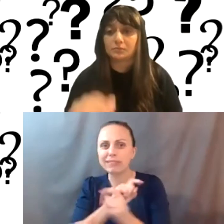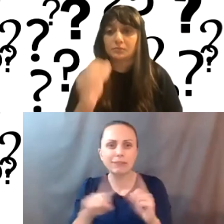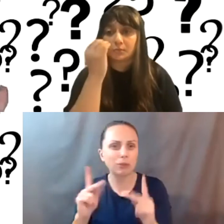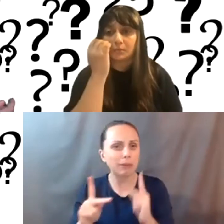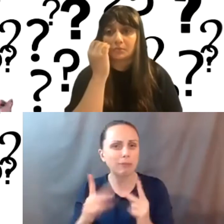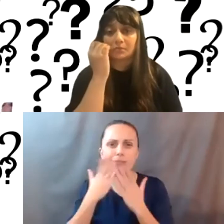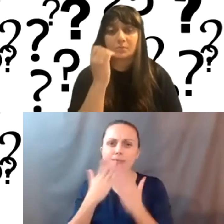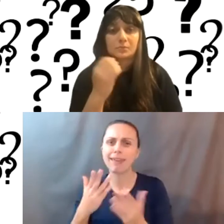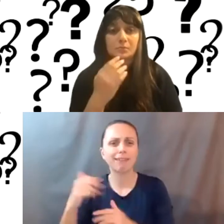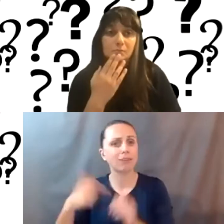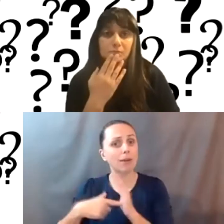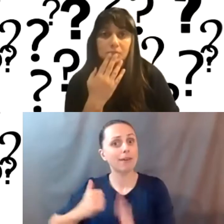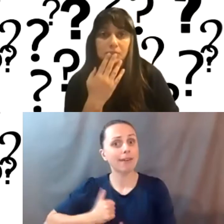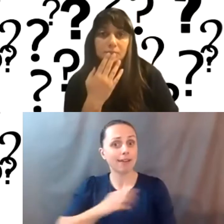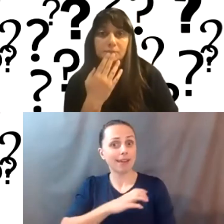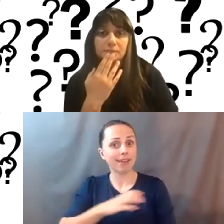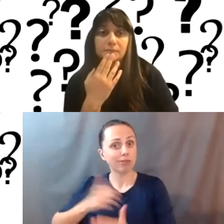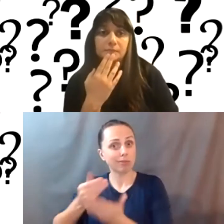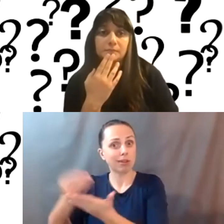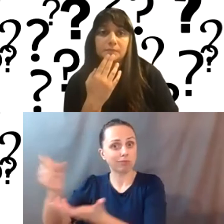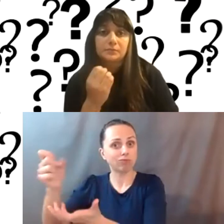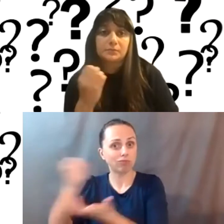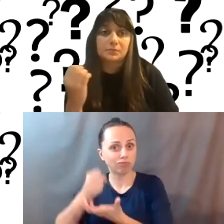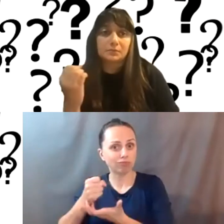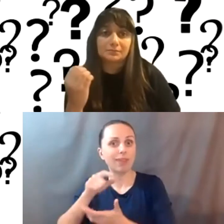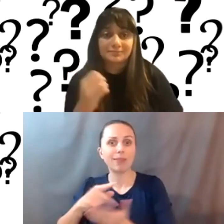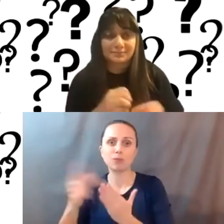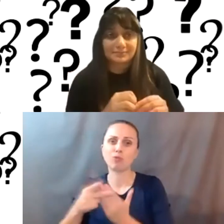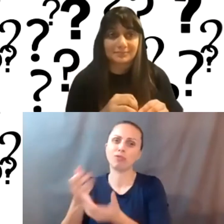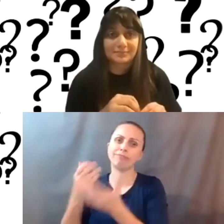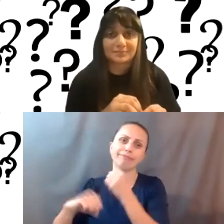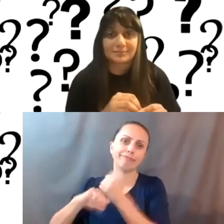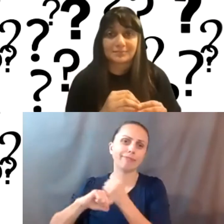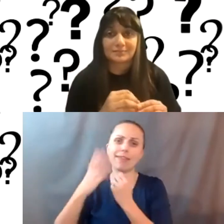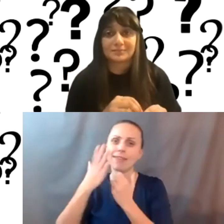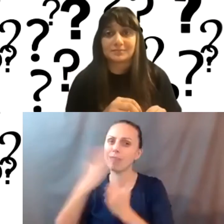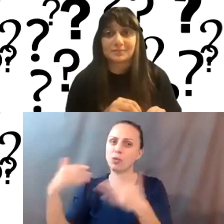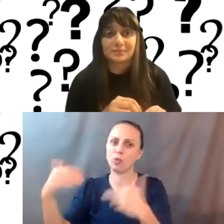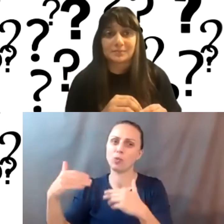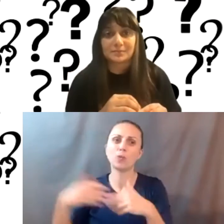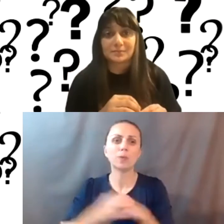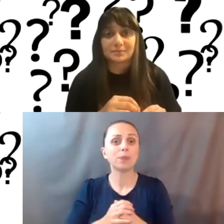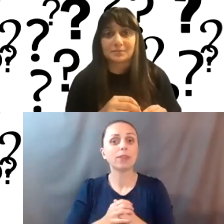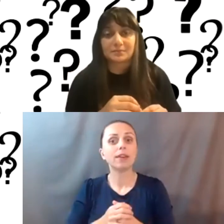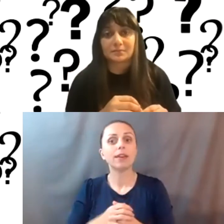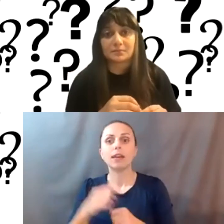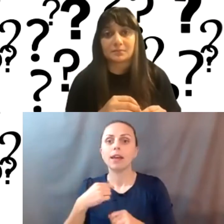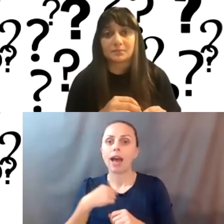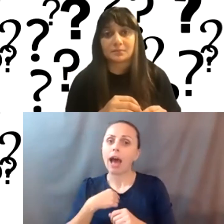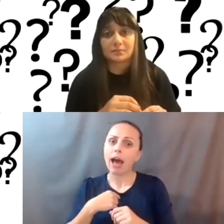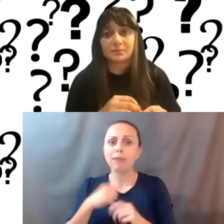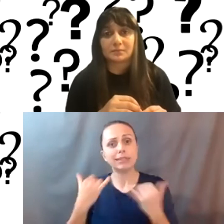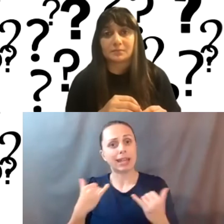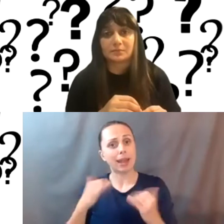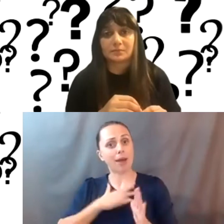the Canada Council. They are the funders of this program. So big kudos to them for allowing us to do this. I'm going to behave a little bit as your moderator